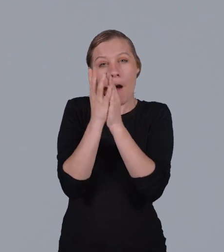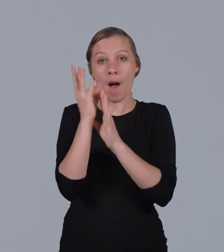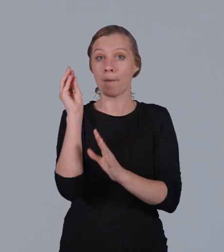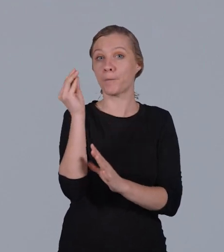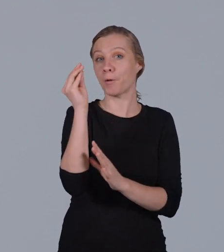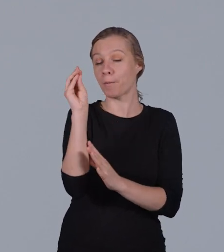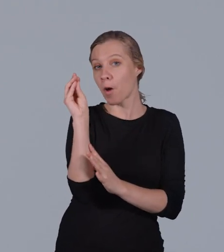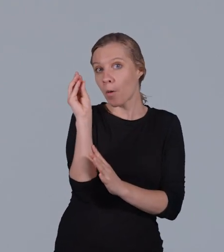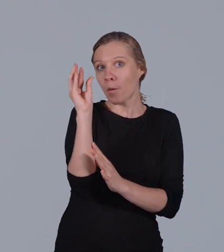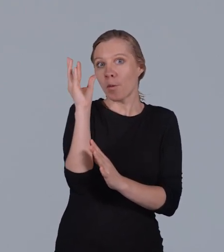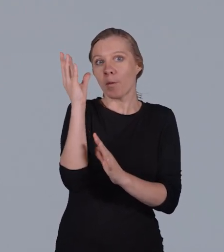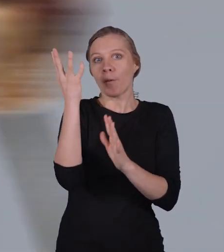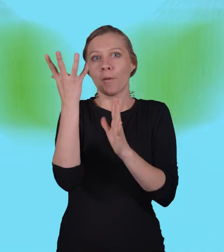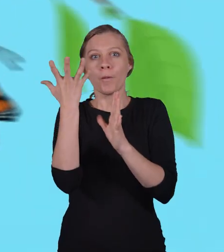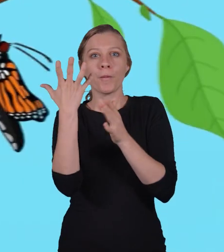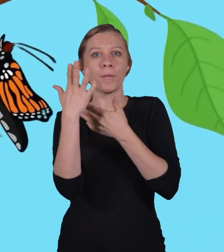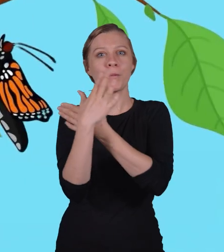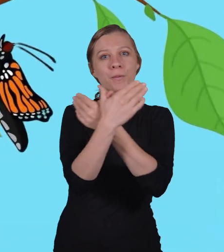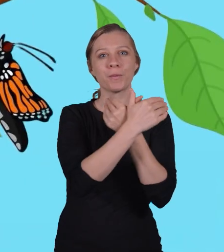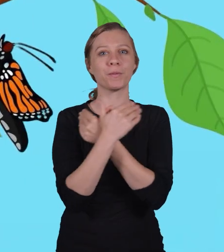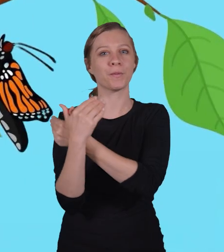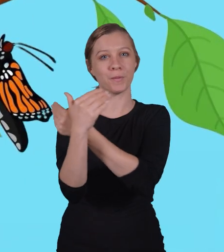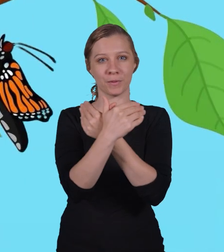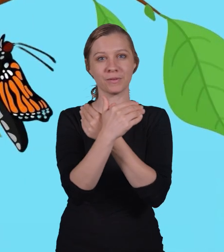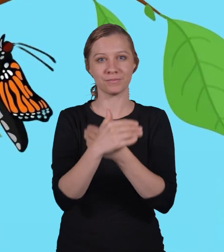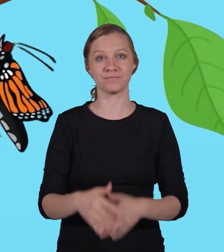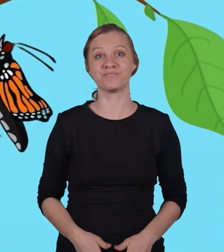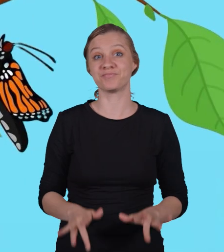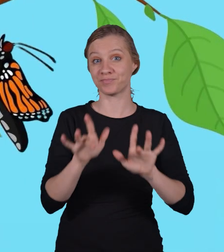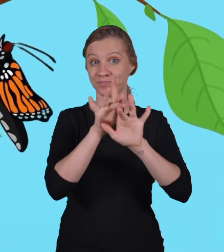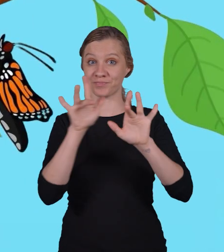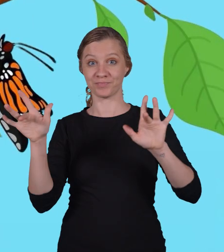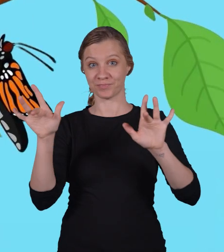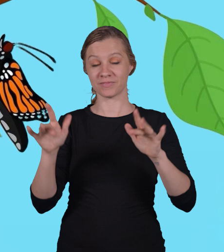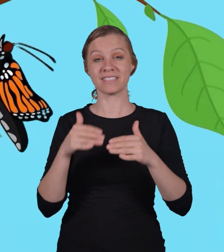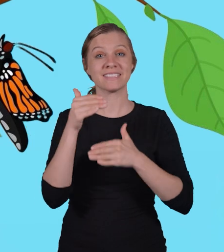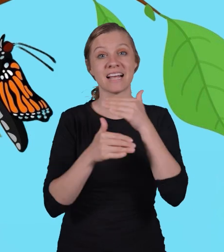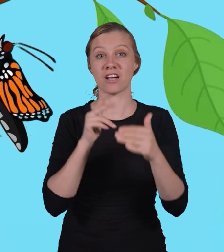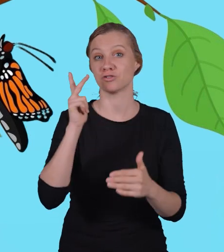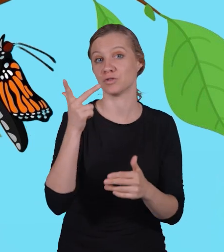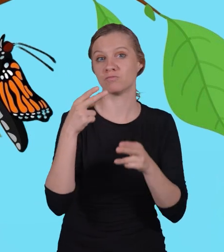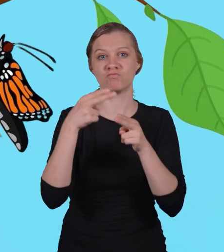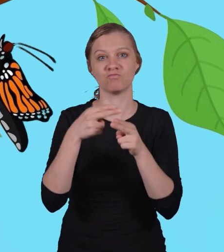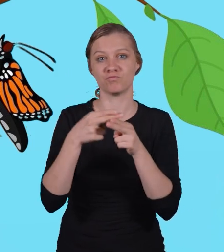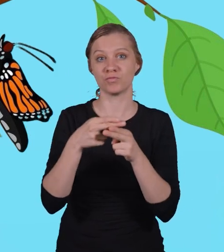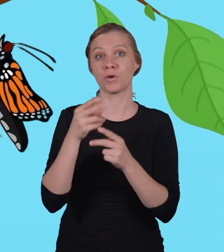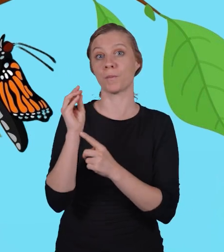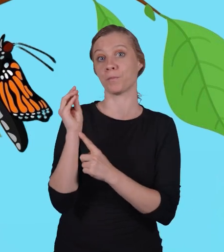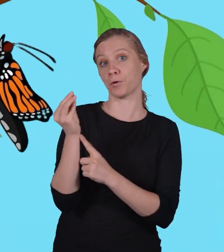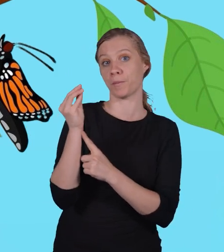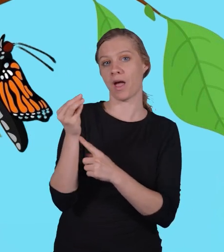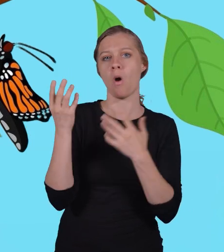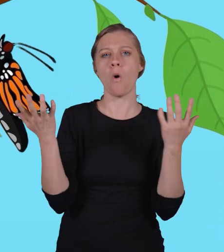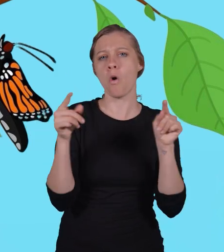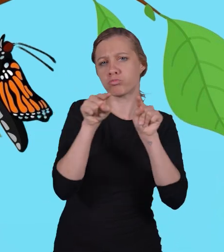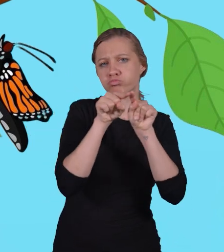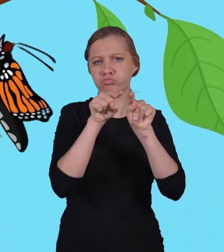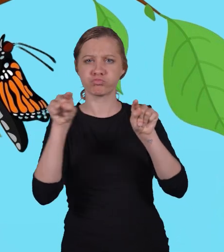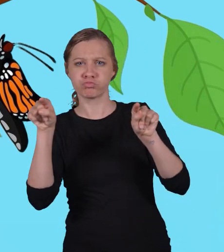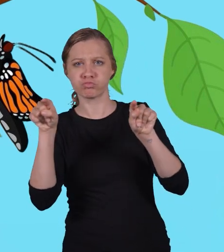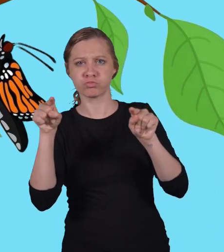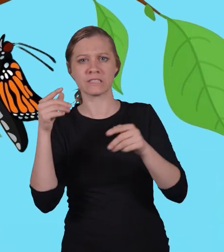emerge from the pupa. Fill in the blank. Stage 3 is called the pupa or the